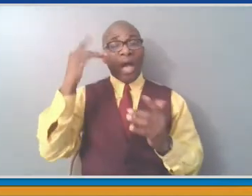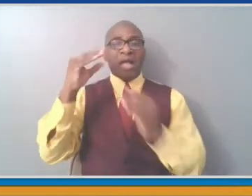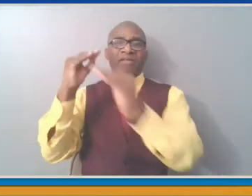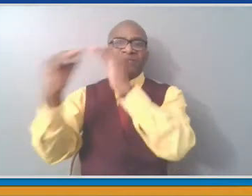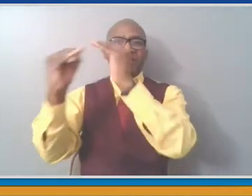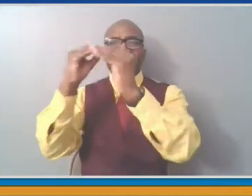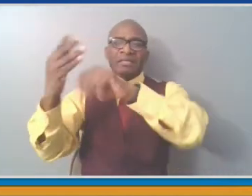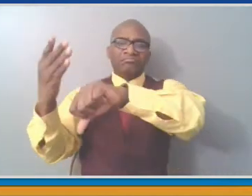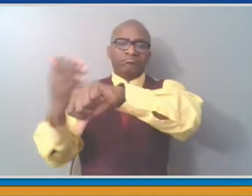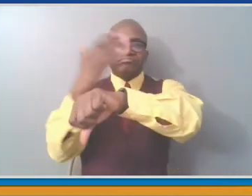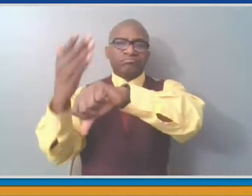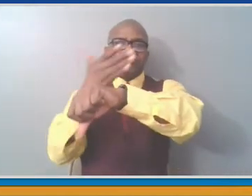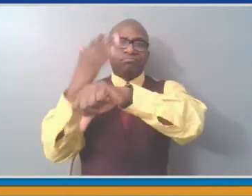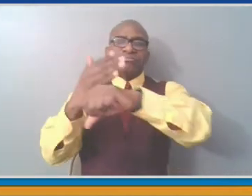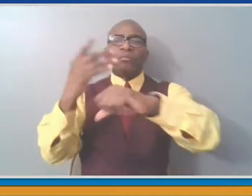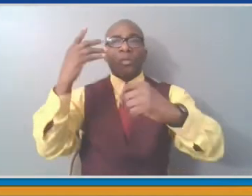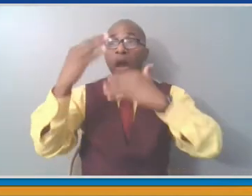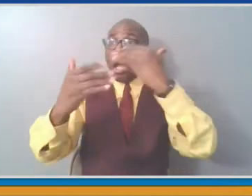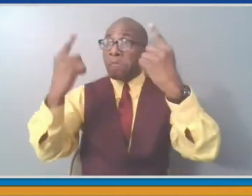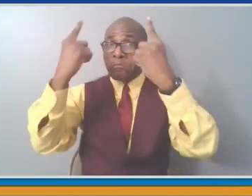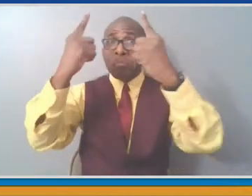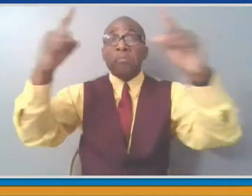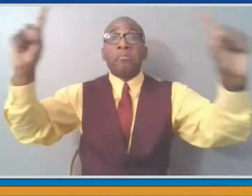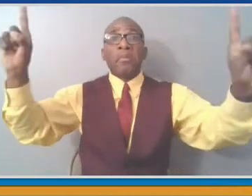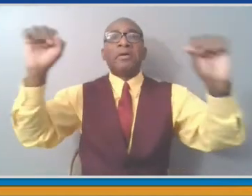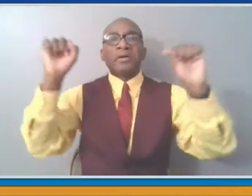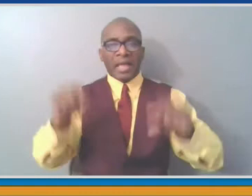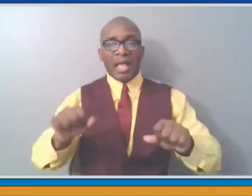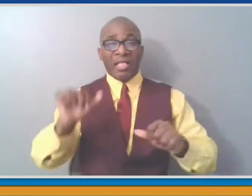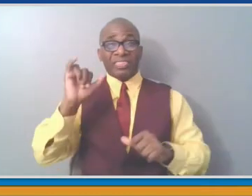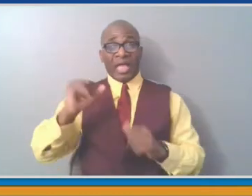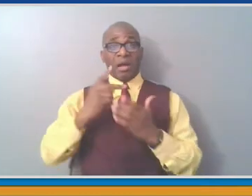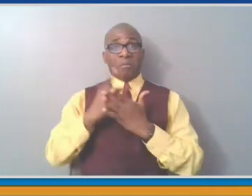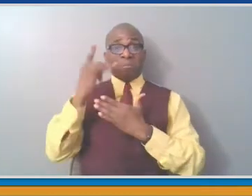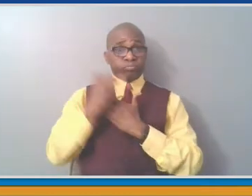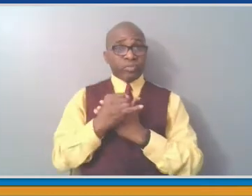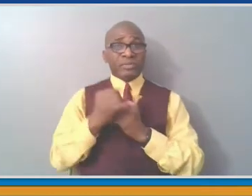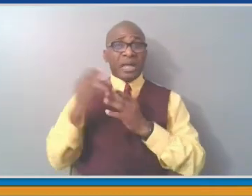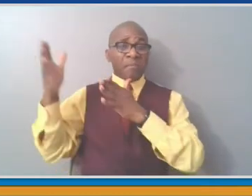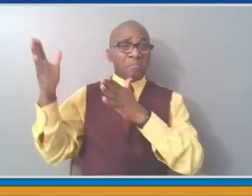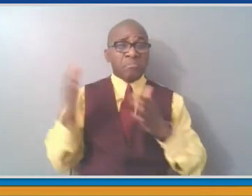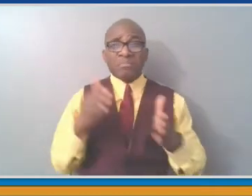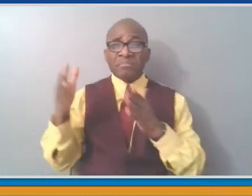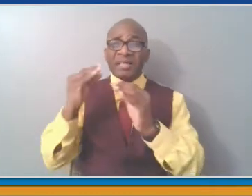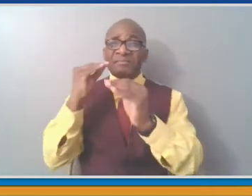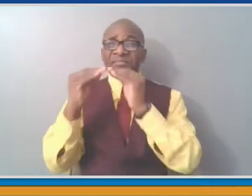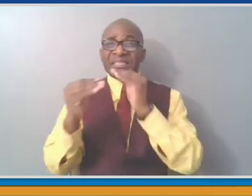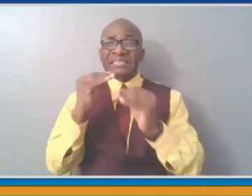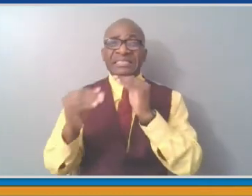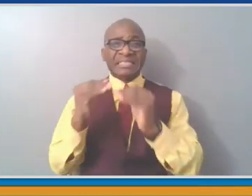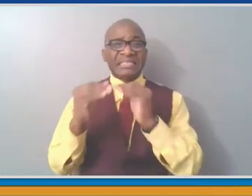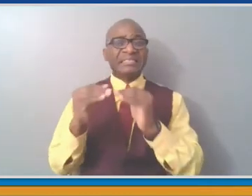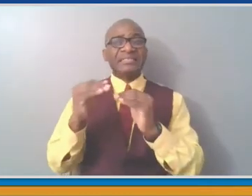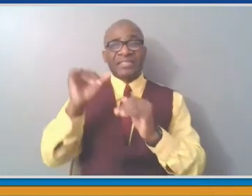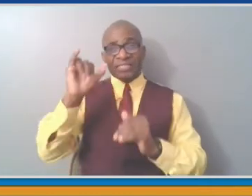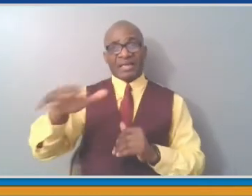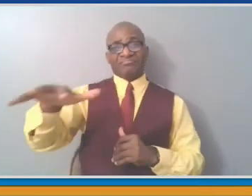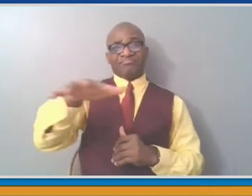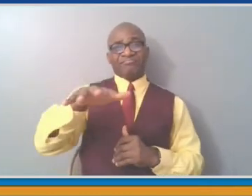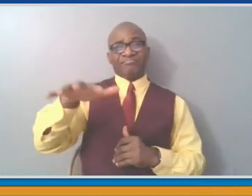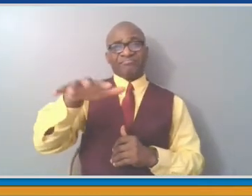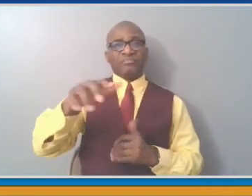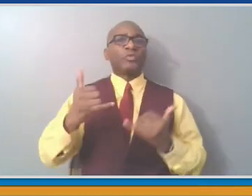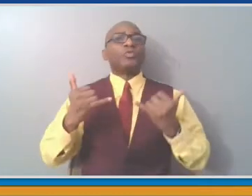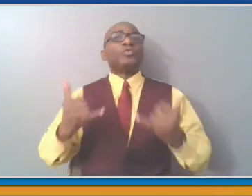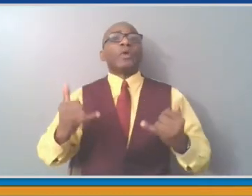upon a plan to renovate it. It has traditionally been the pool that was used for competition purposes. And the general sense was